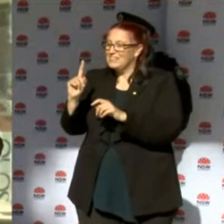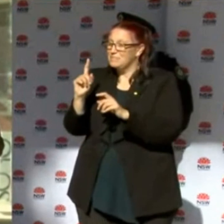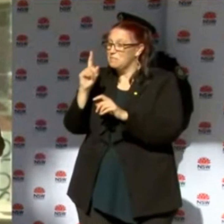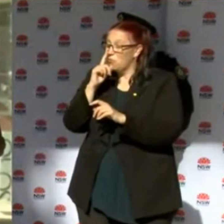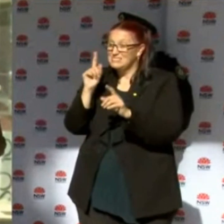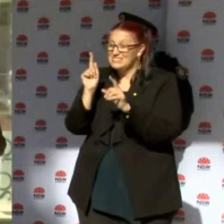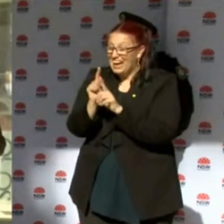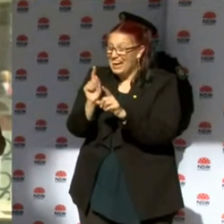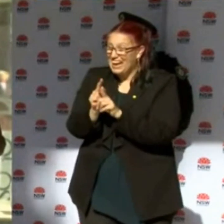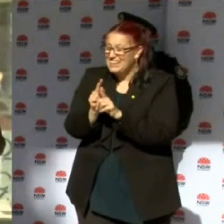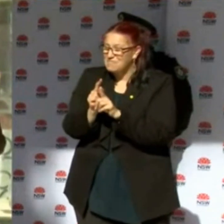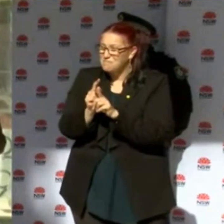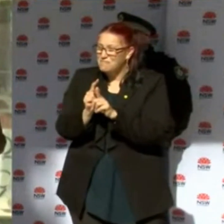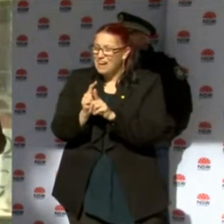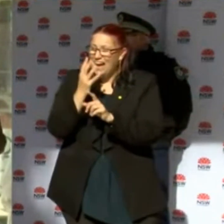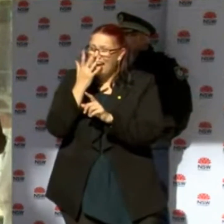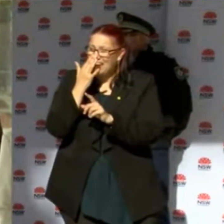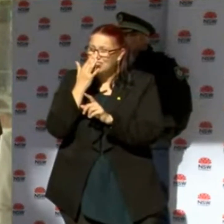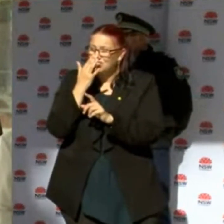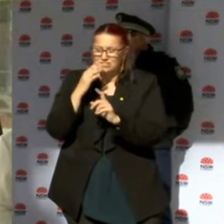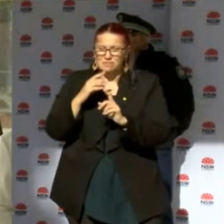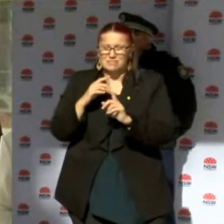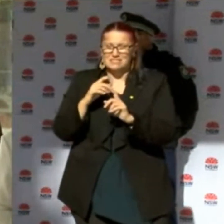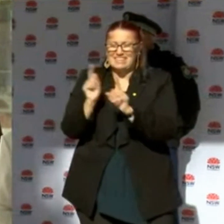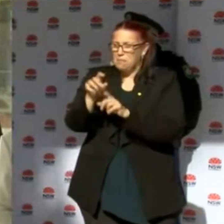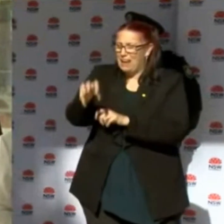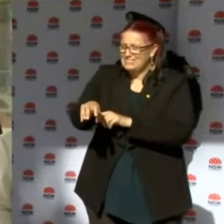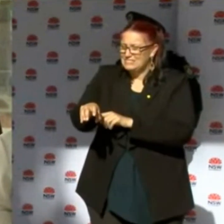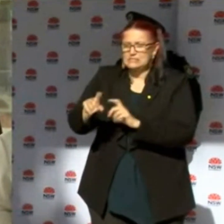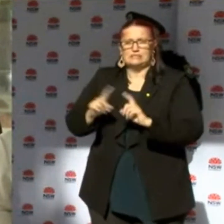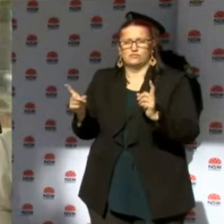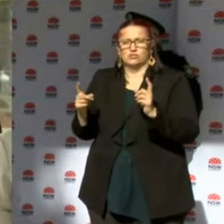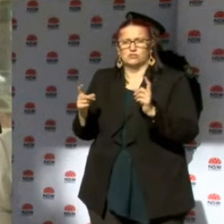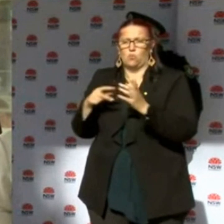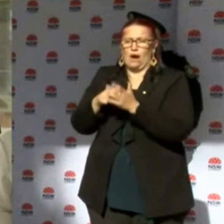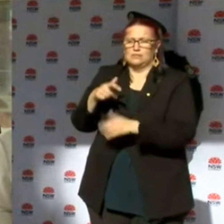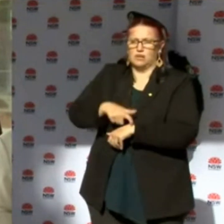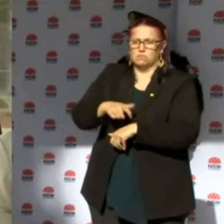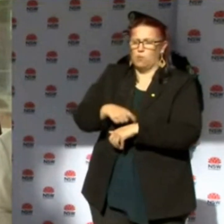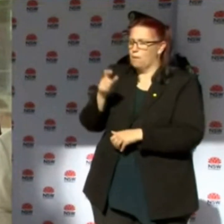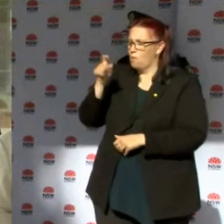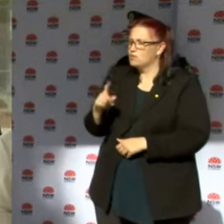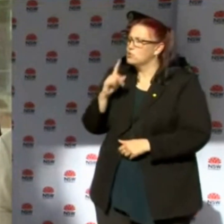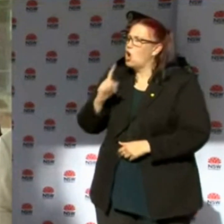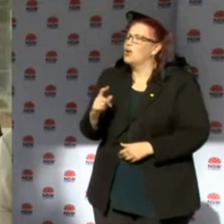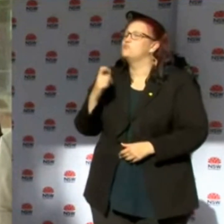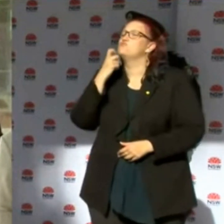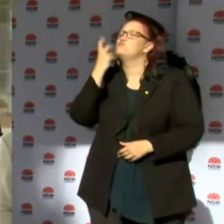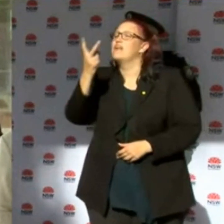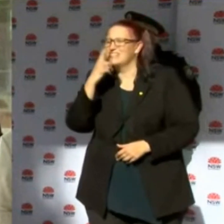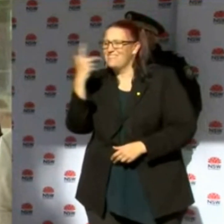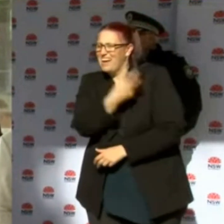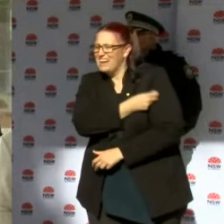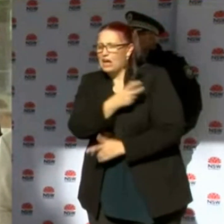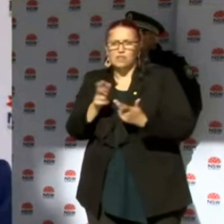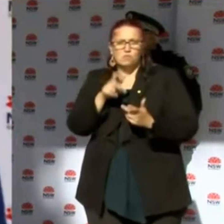GP are getting wild with different wait times. For instance, one person is getting eight weeks, the other two days. Can you explain why there is this variation in that case?